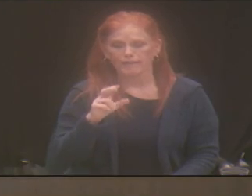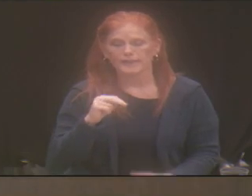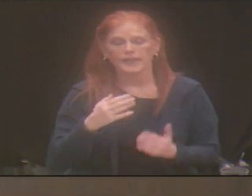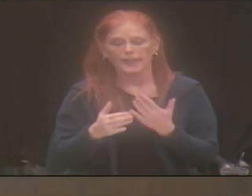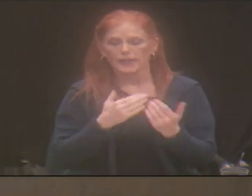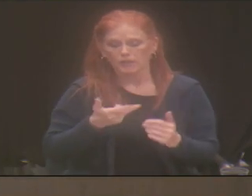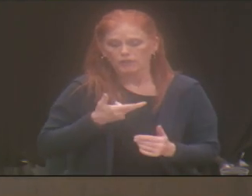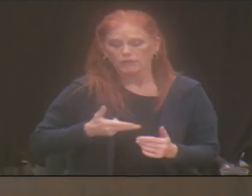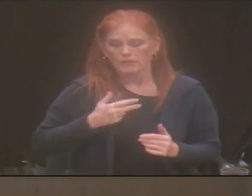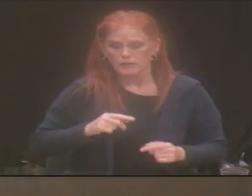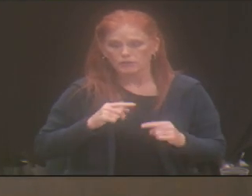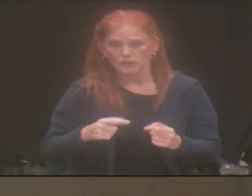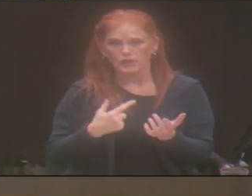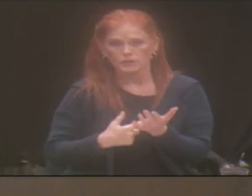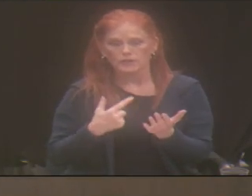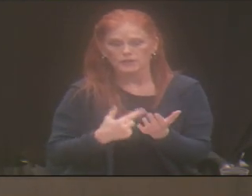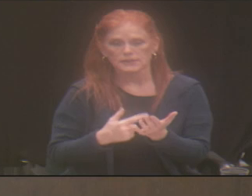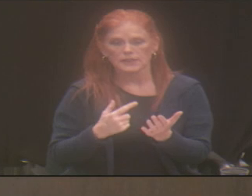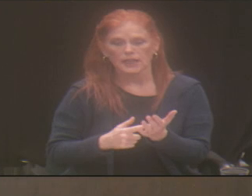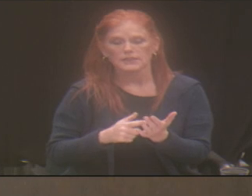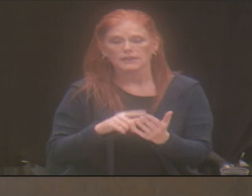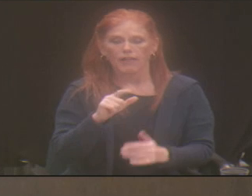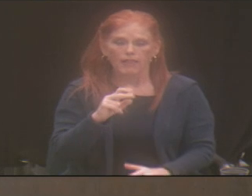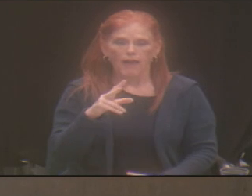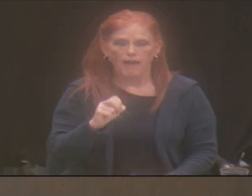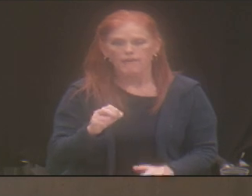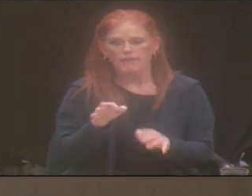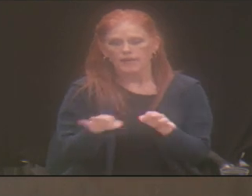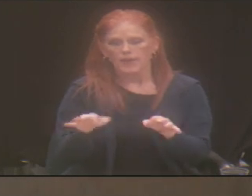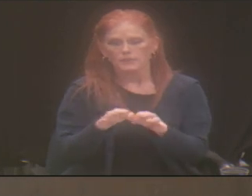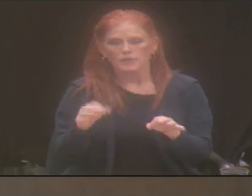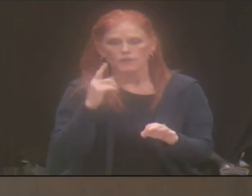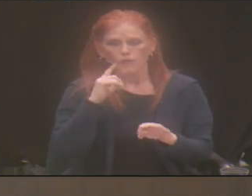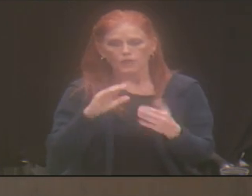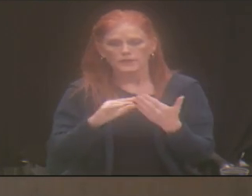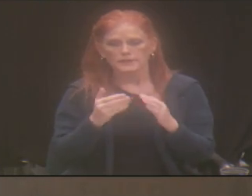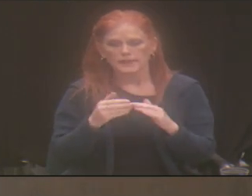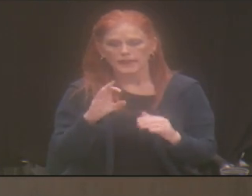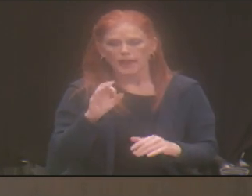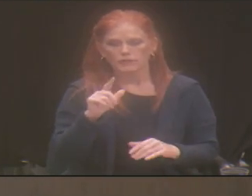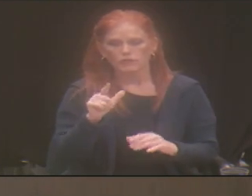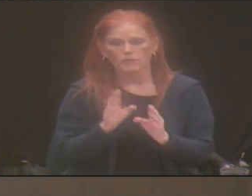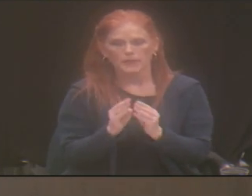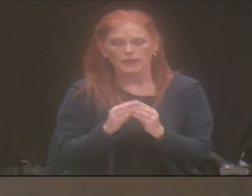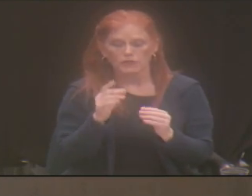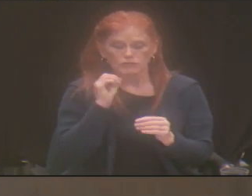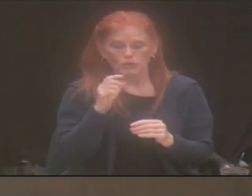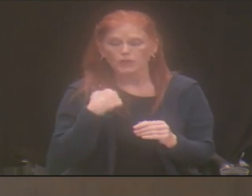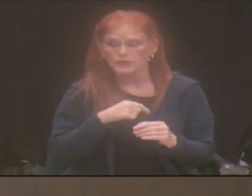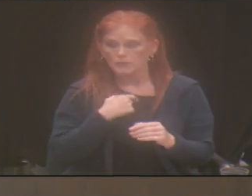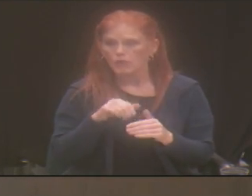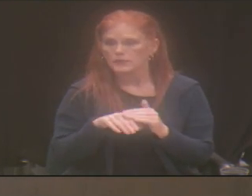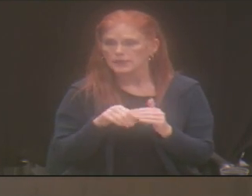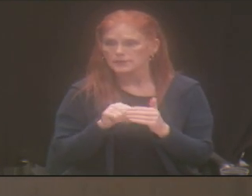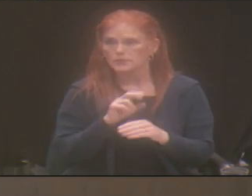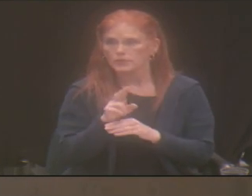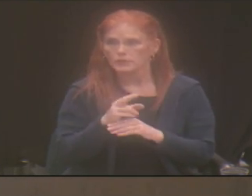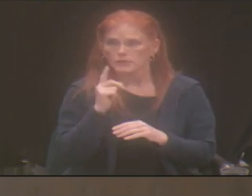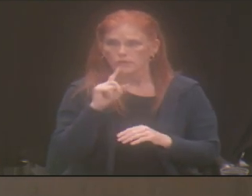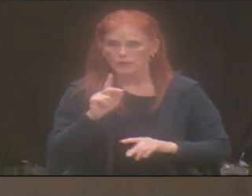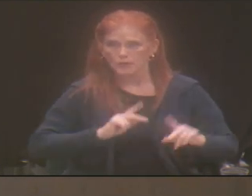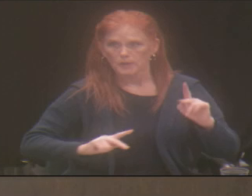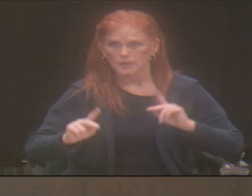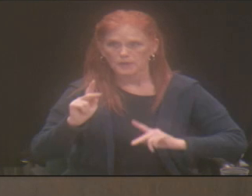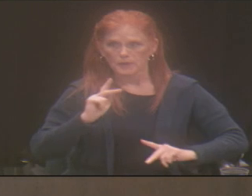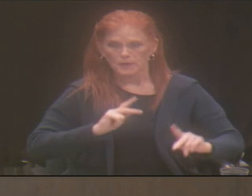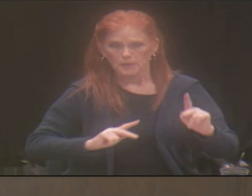option of closed captioning, live closed captioning city council meetings so that it's more accessible to citizens with